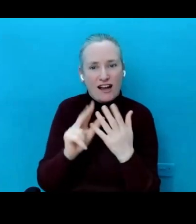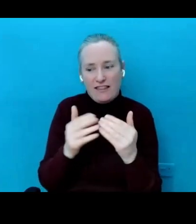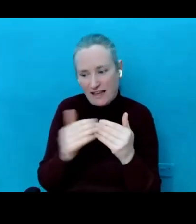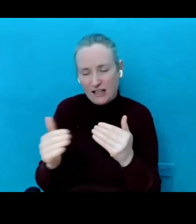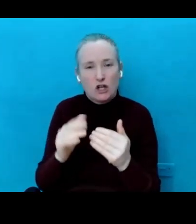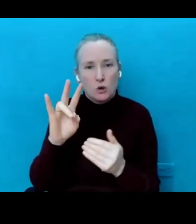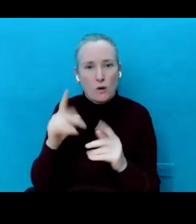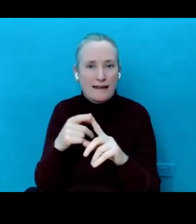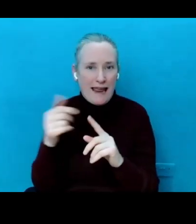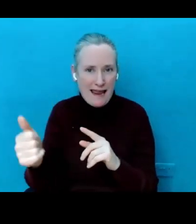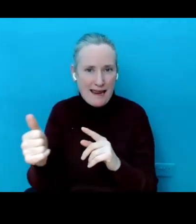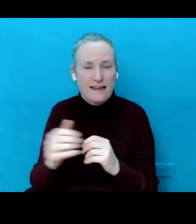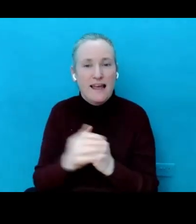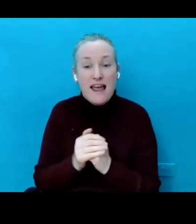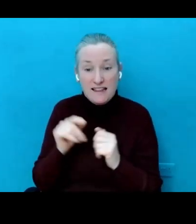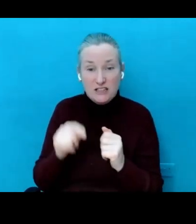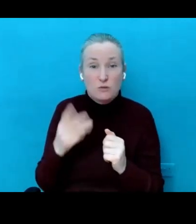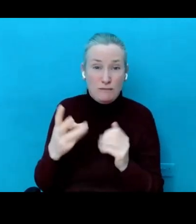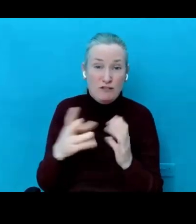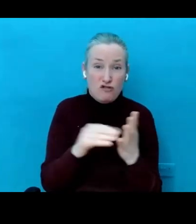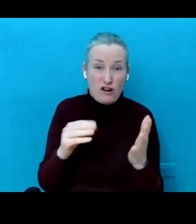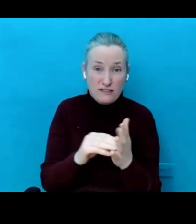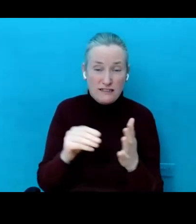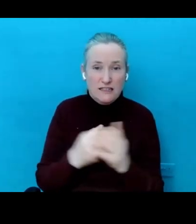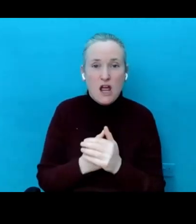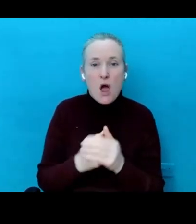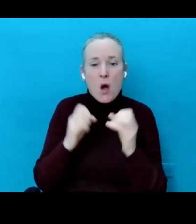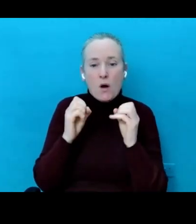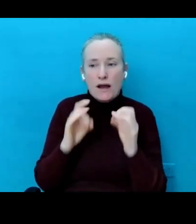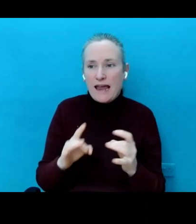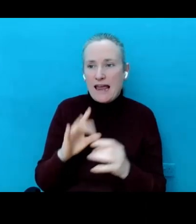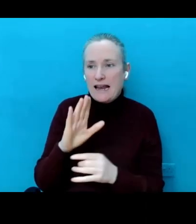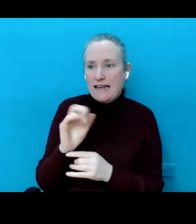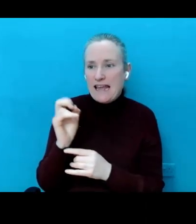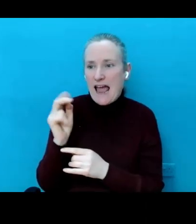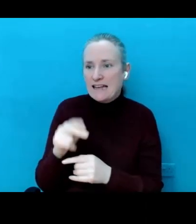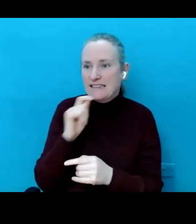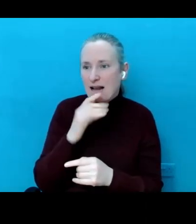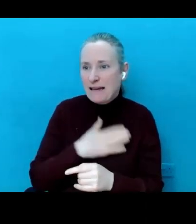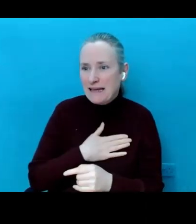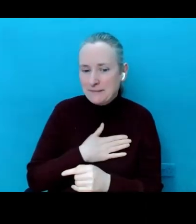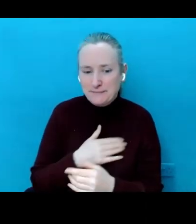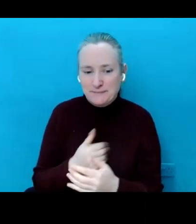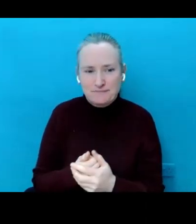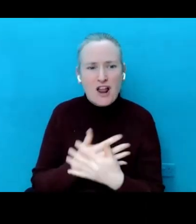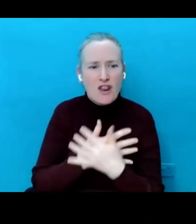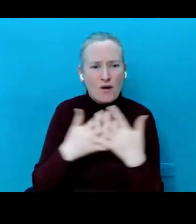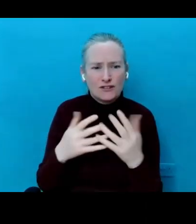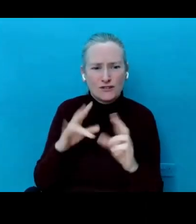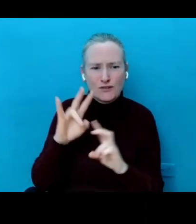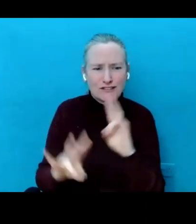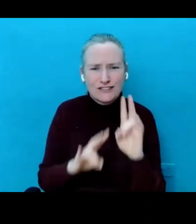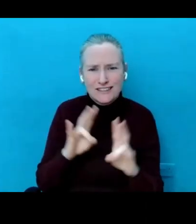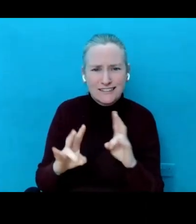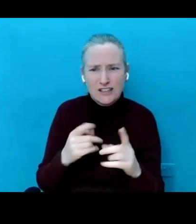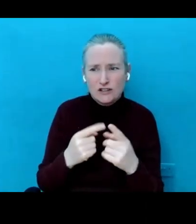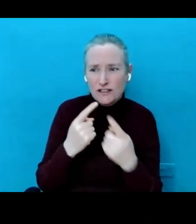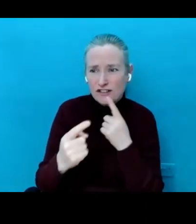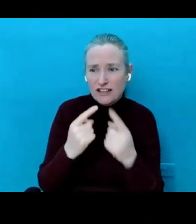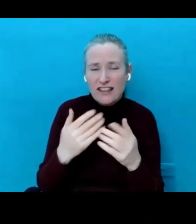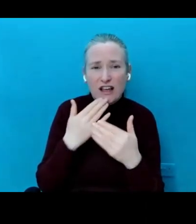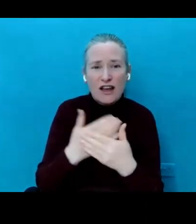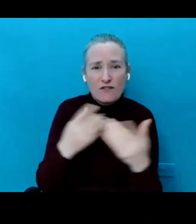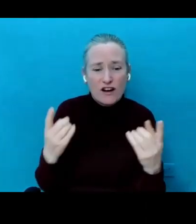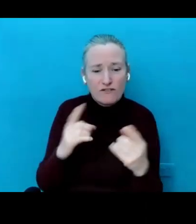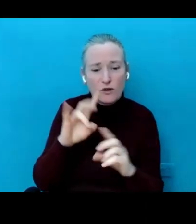recorded. OK, so Leanne, tell me. Yeah, lots of questions, lots of interaction. Thank you, everybody,